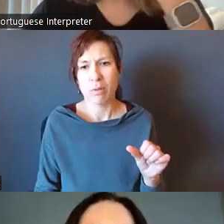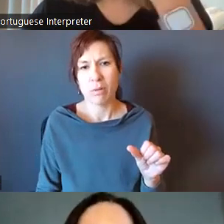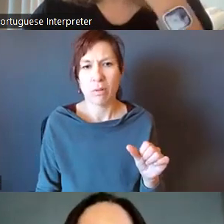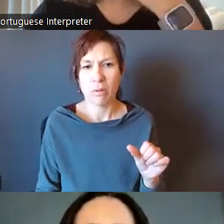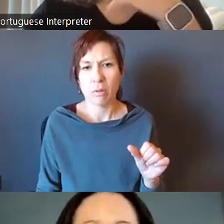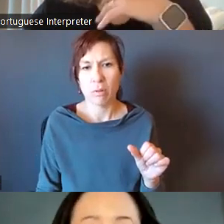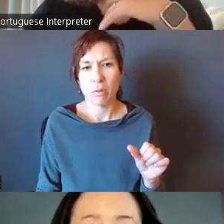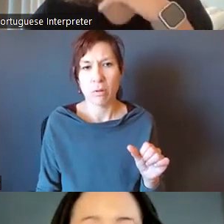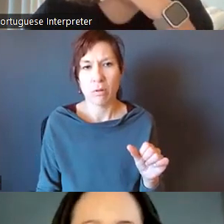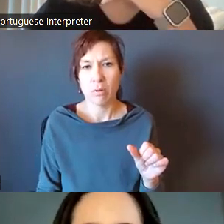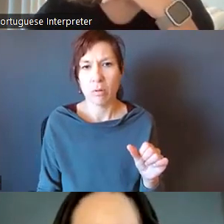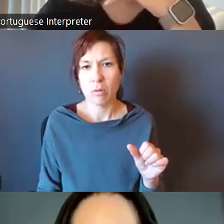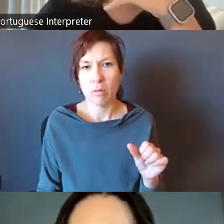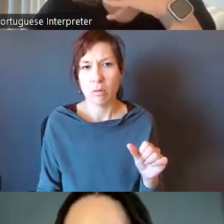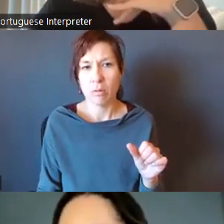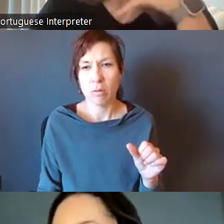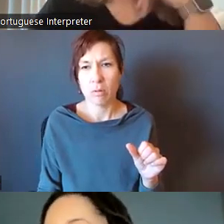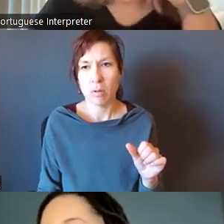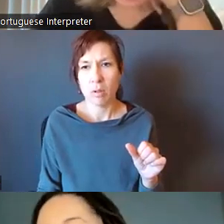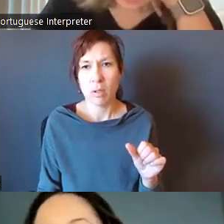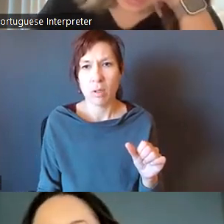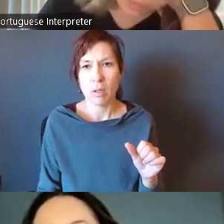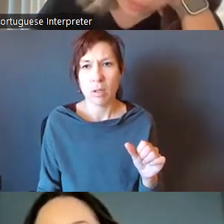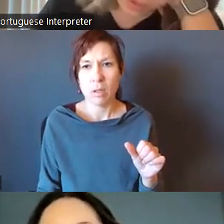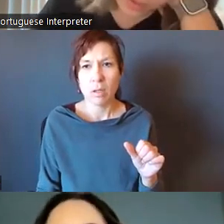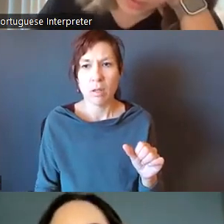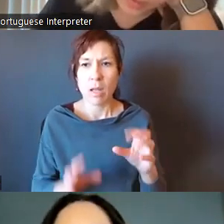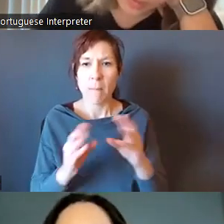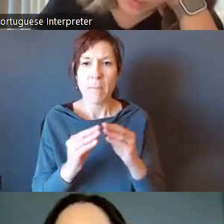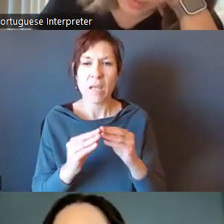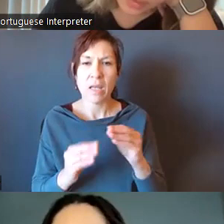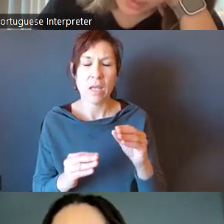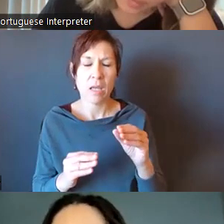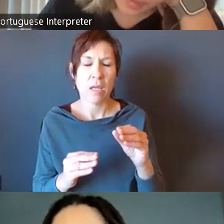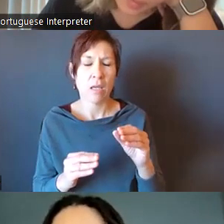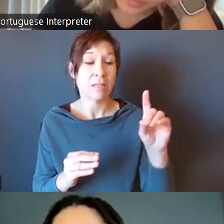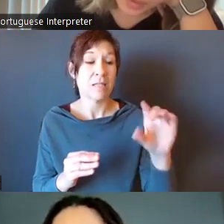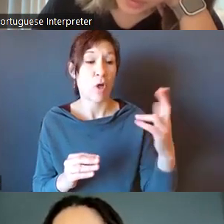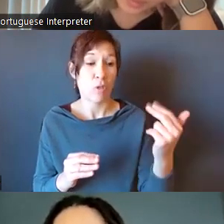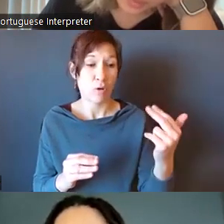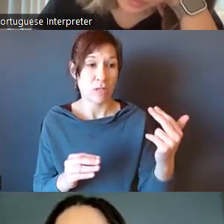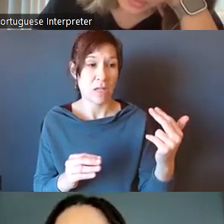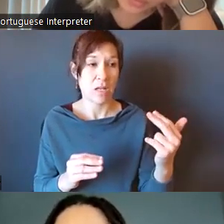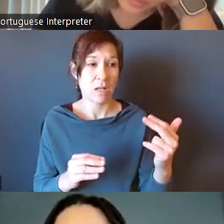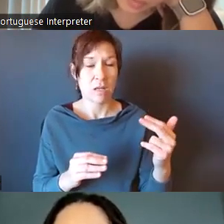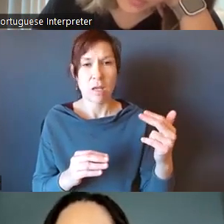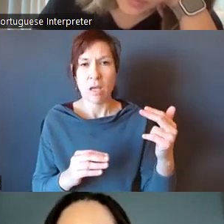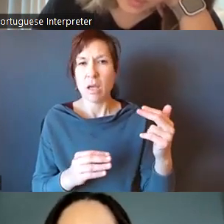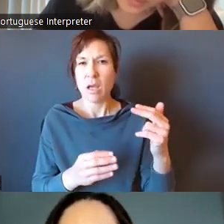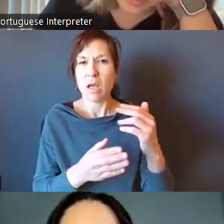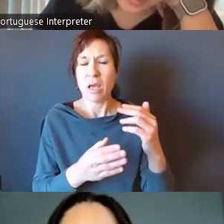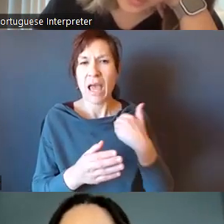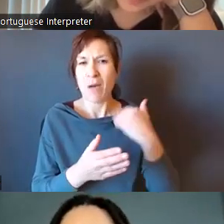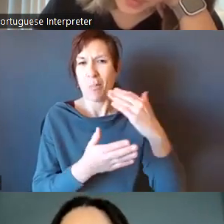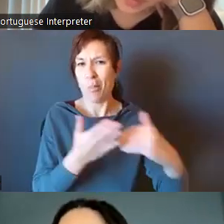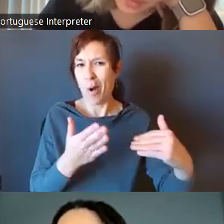time during that meeting on the 13th to have, allow for public comment during that time period as we review the synthesis